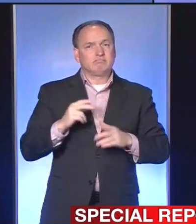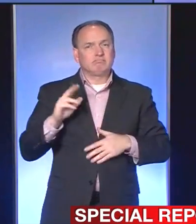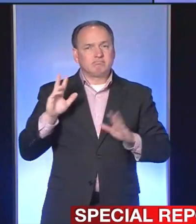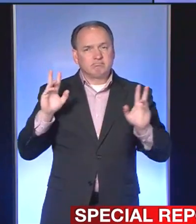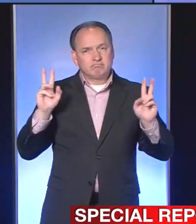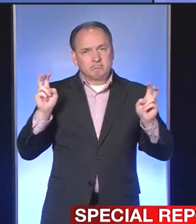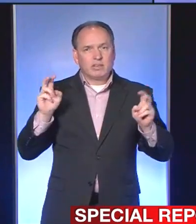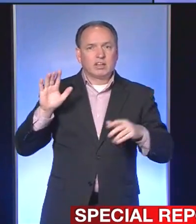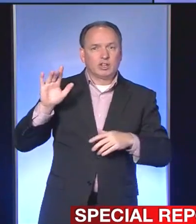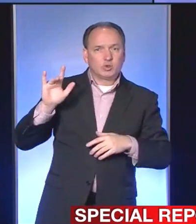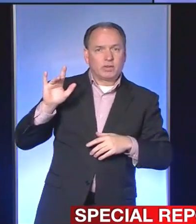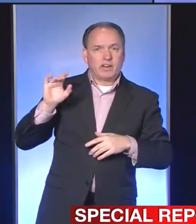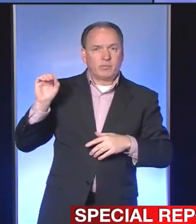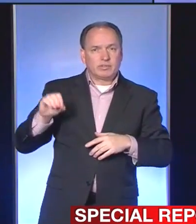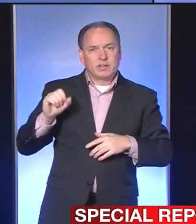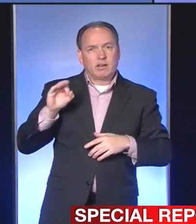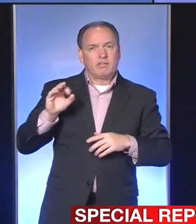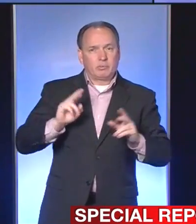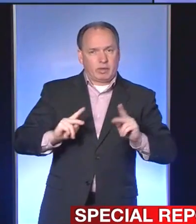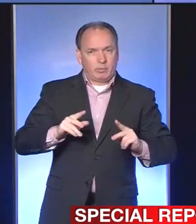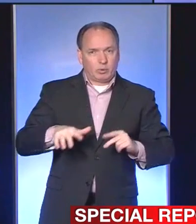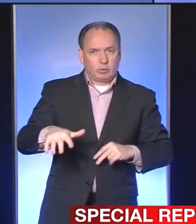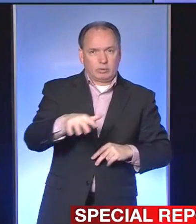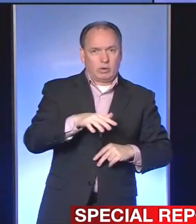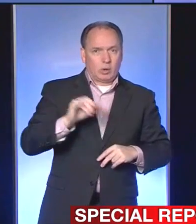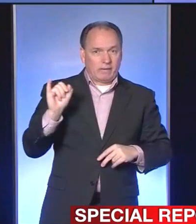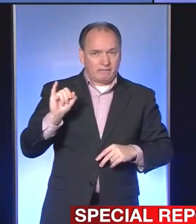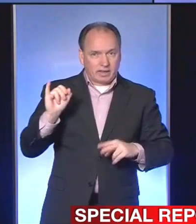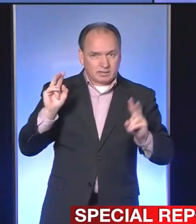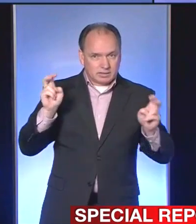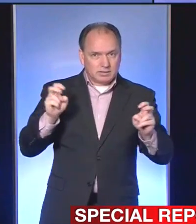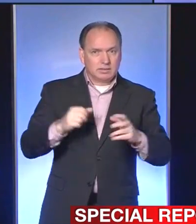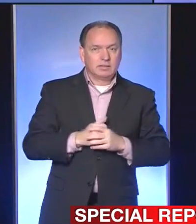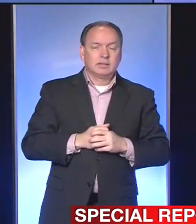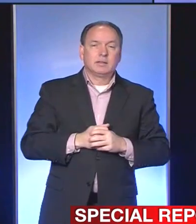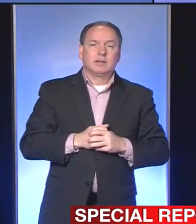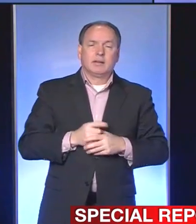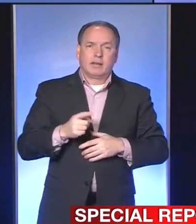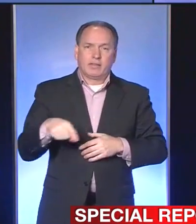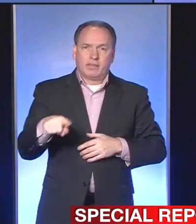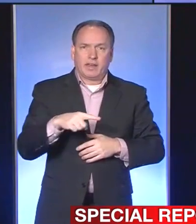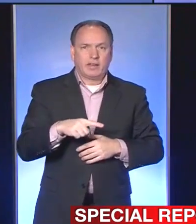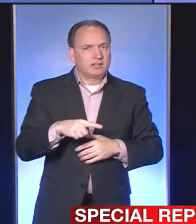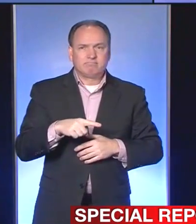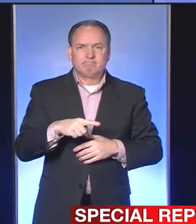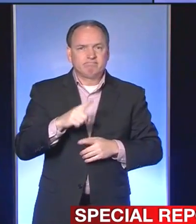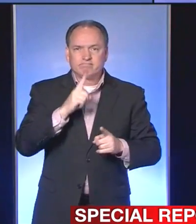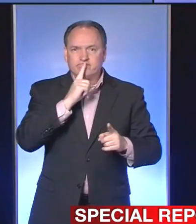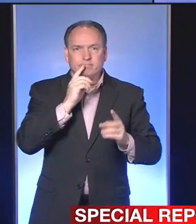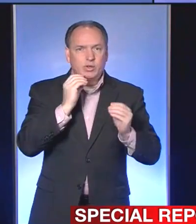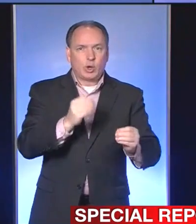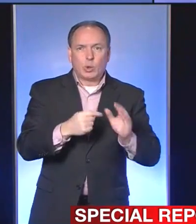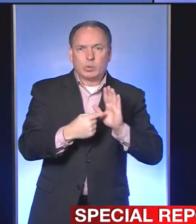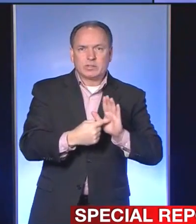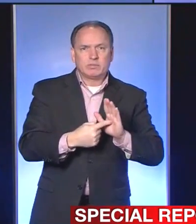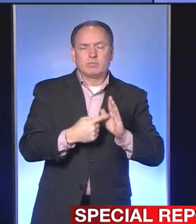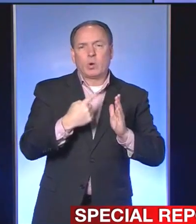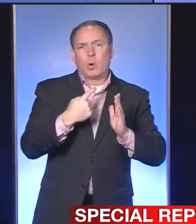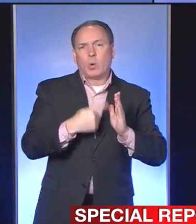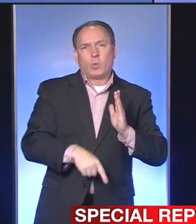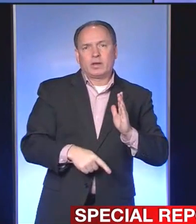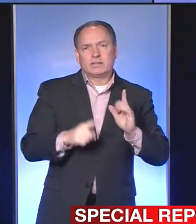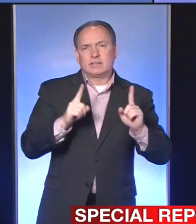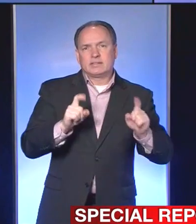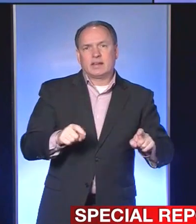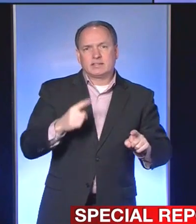of the population or of those infected, I should say, that are asymptomatic, what is the test for